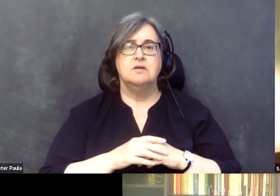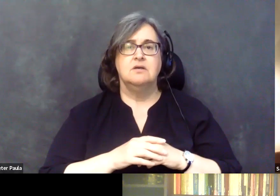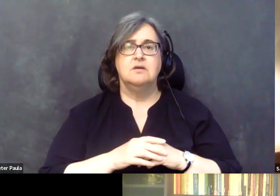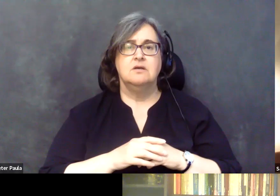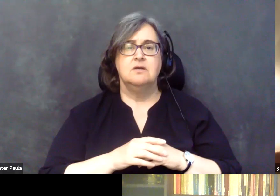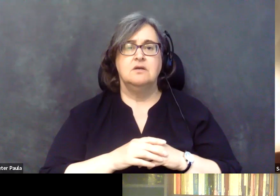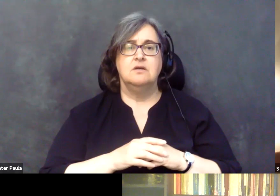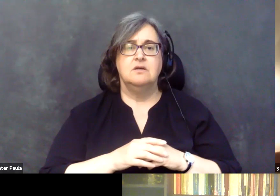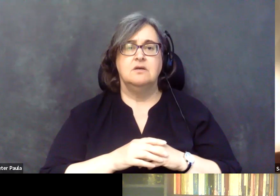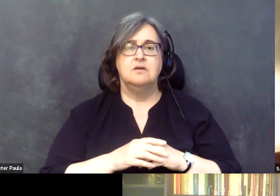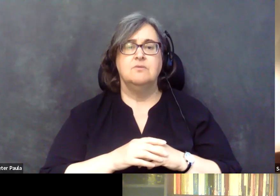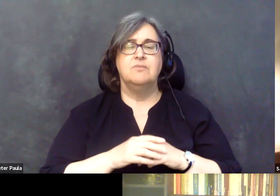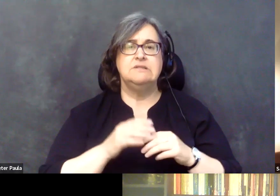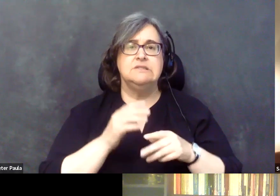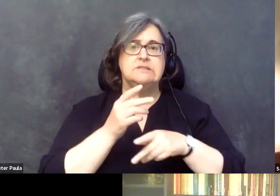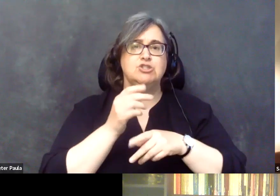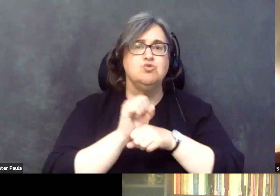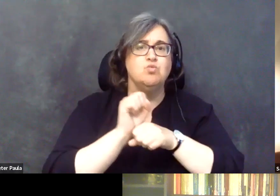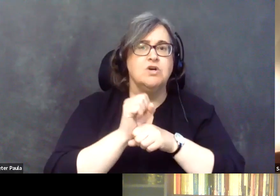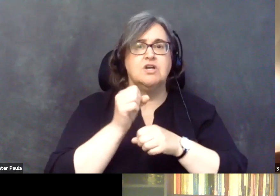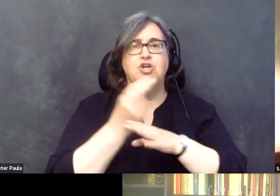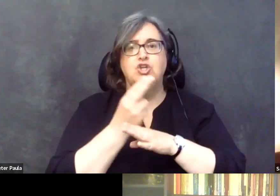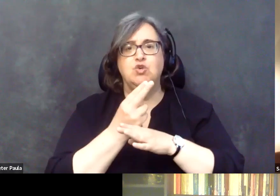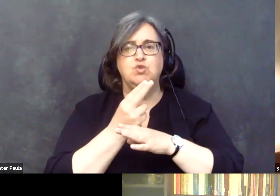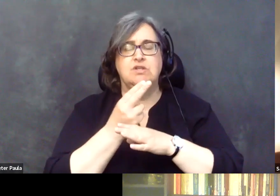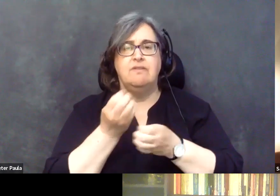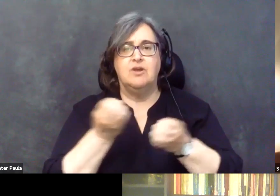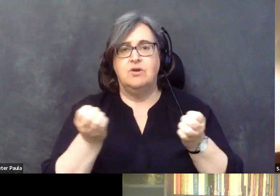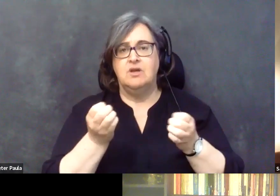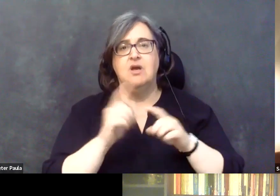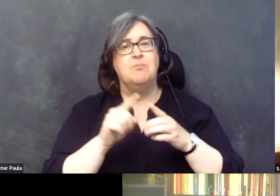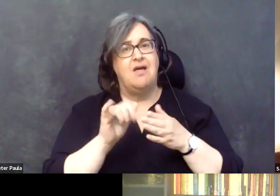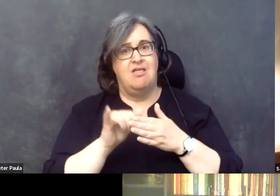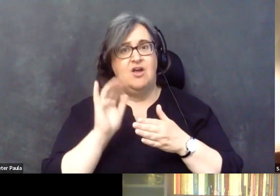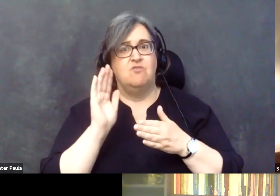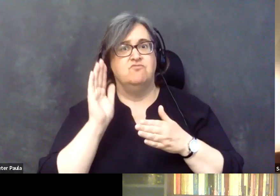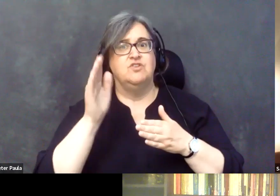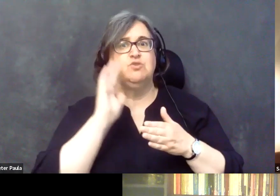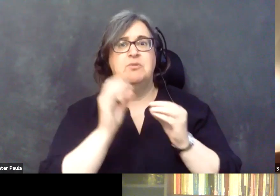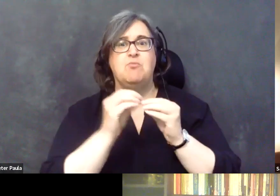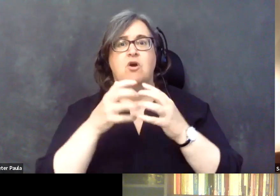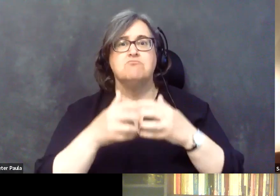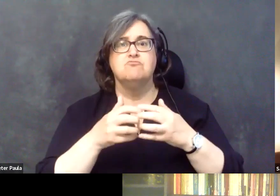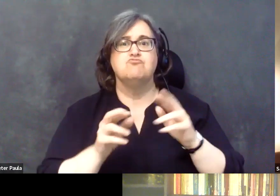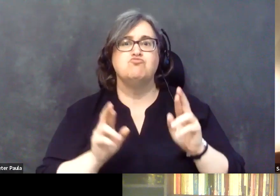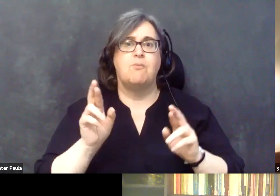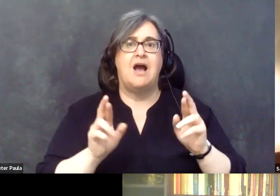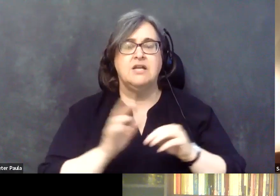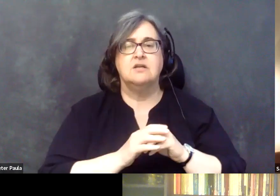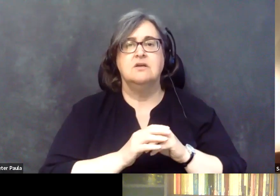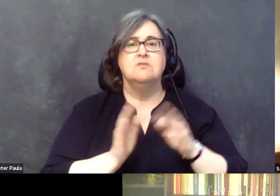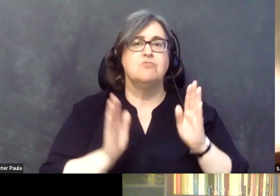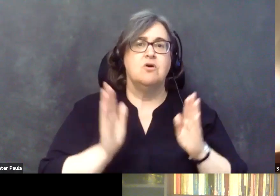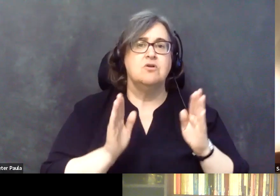some of the devices. It's possible that that's going to be more robotic. Think about, you know, uh, more